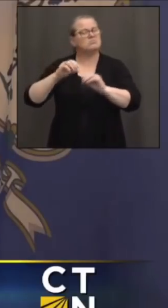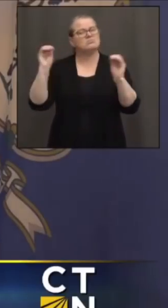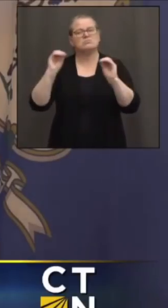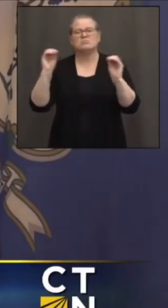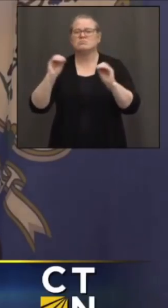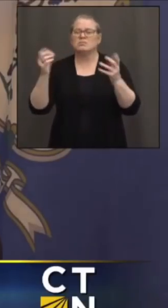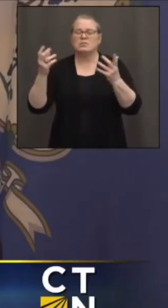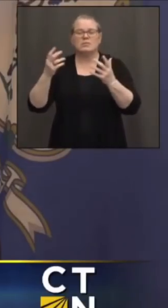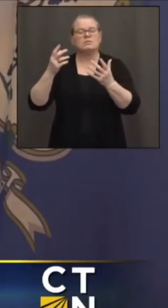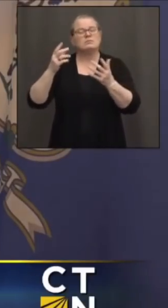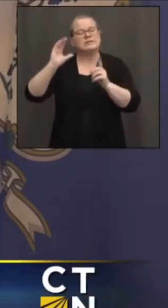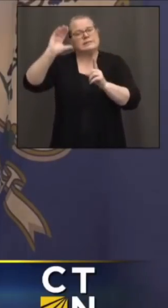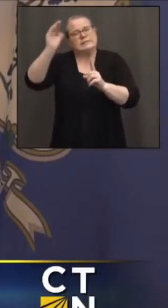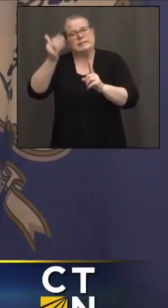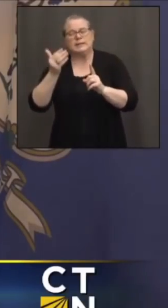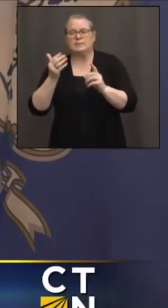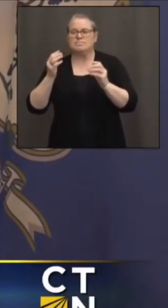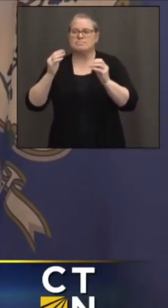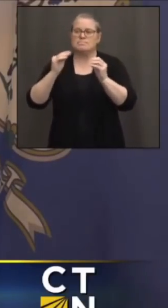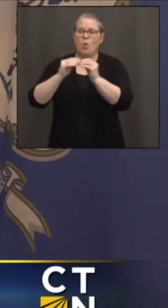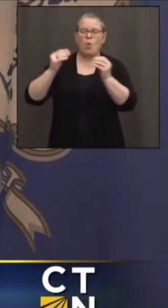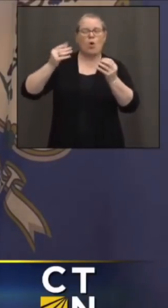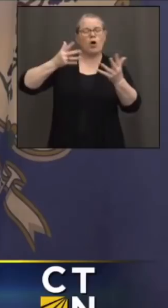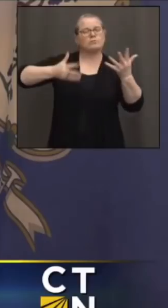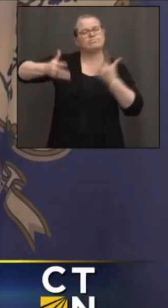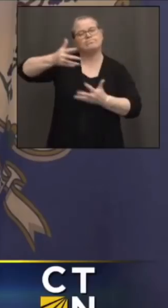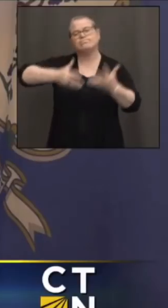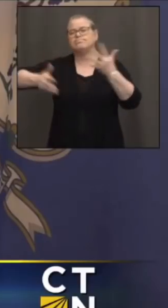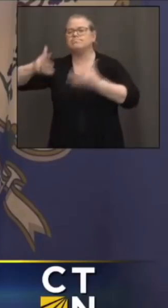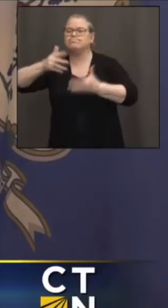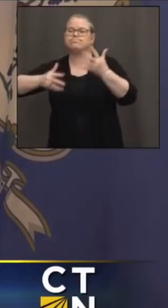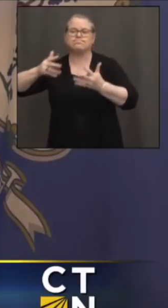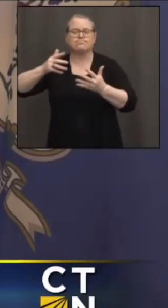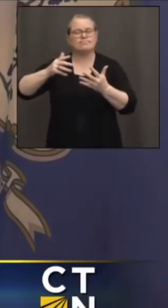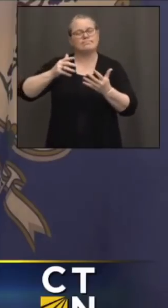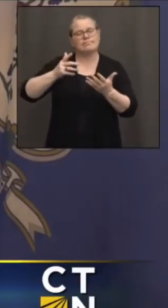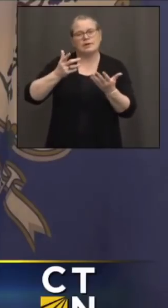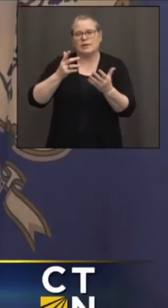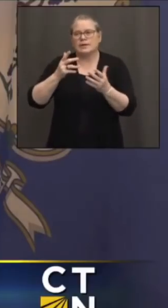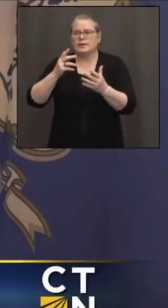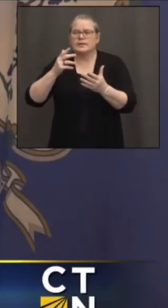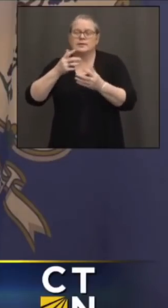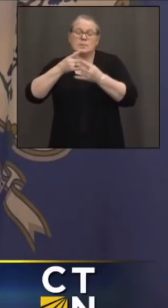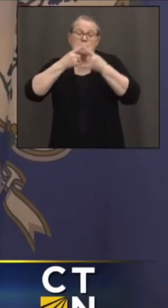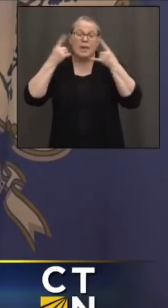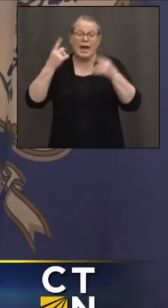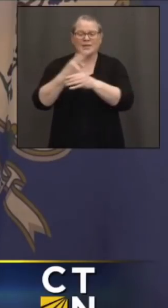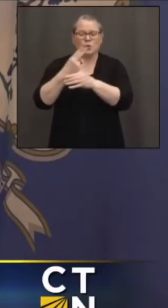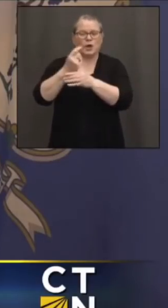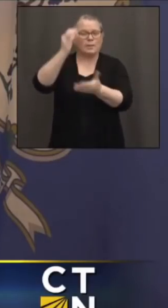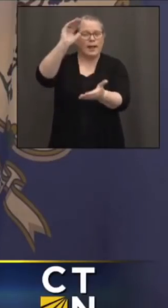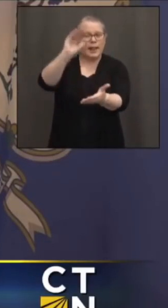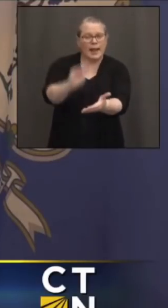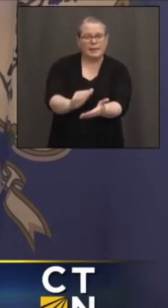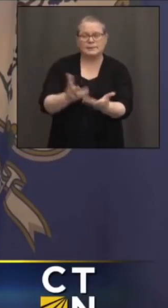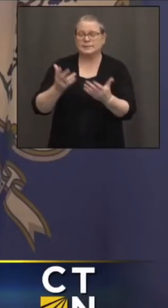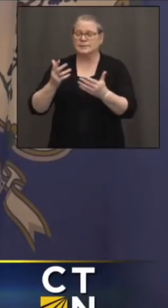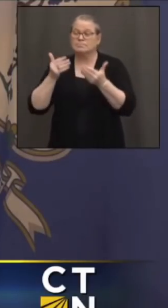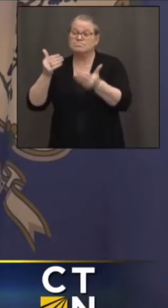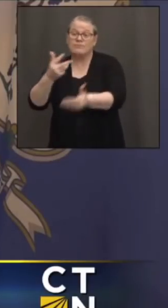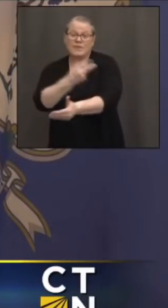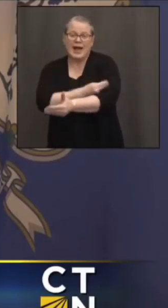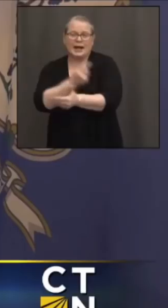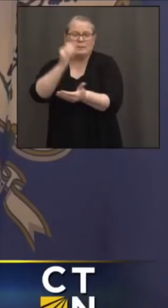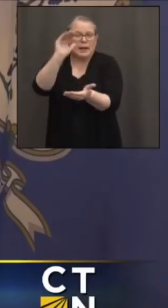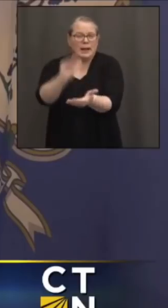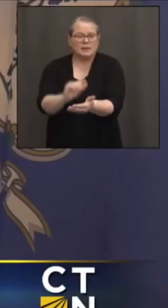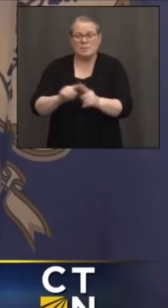maybe a little less likely to wear the mask, maybe a little less likely to get the vaccines. But I don't think there's anything particular.